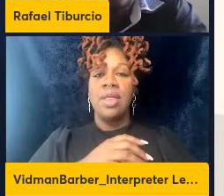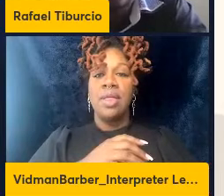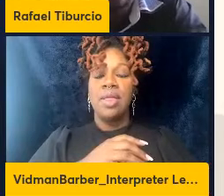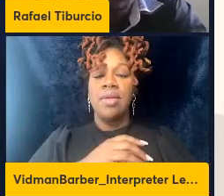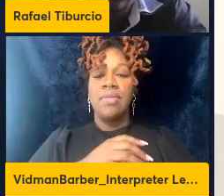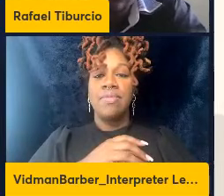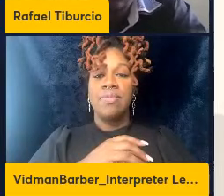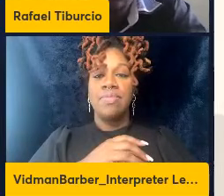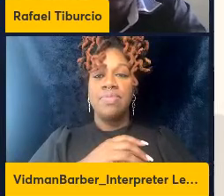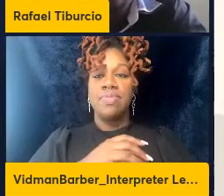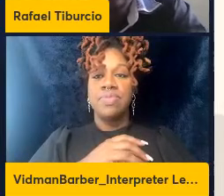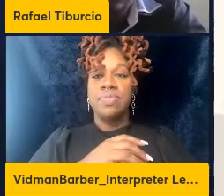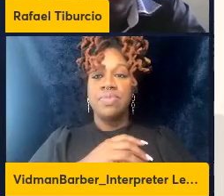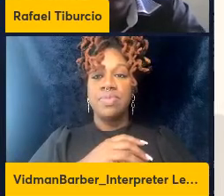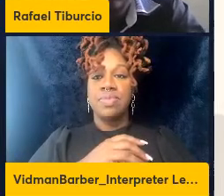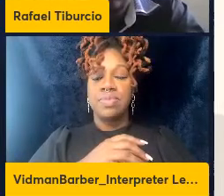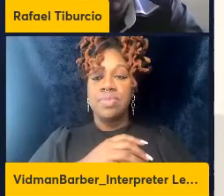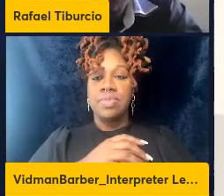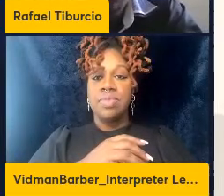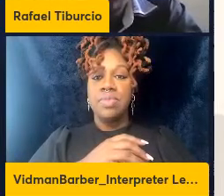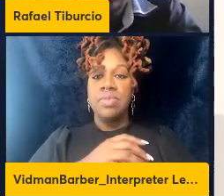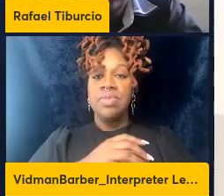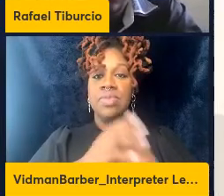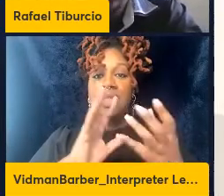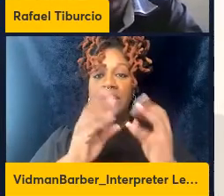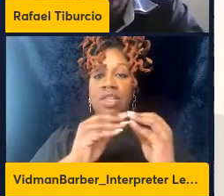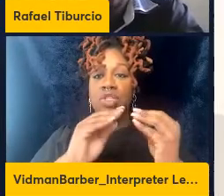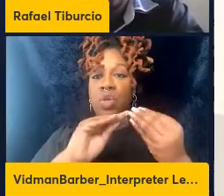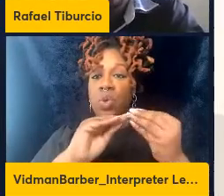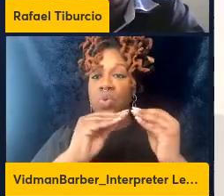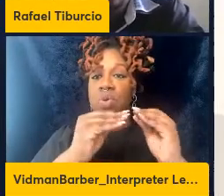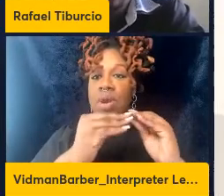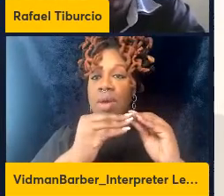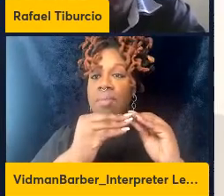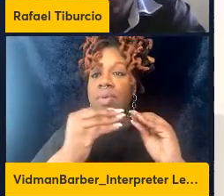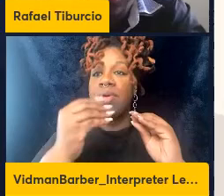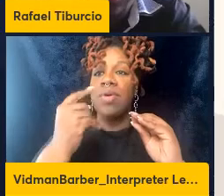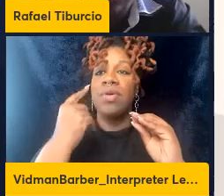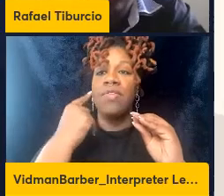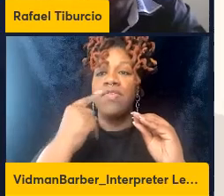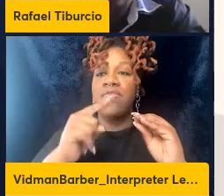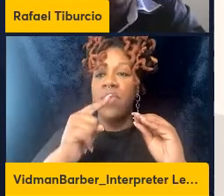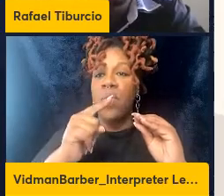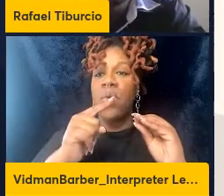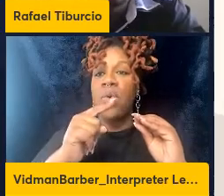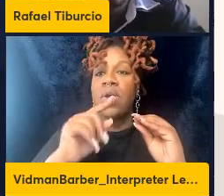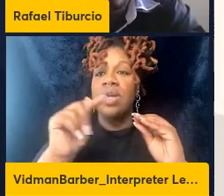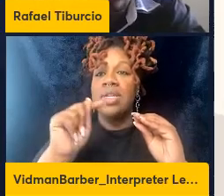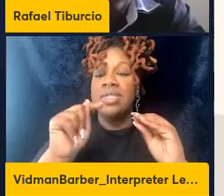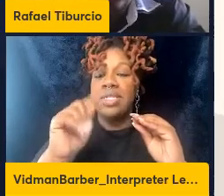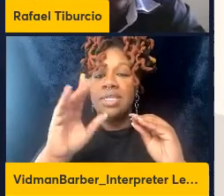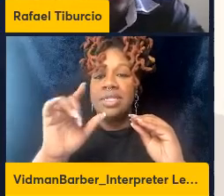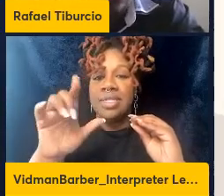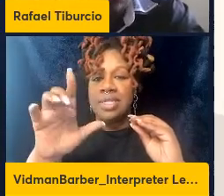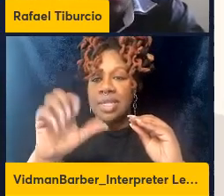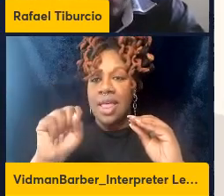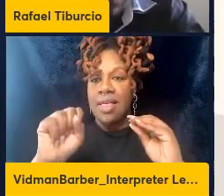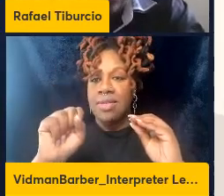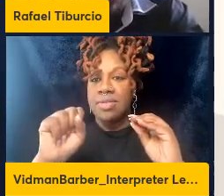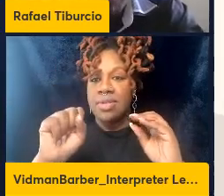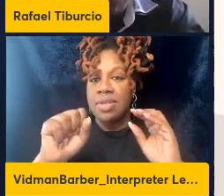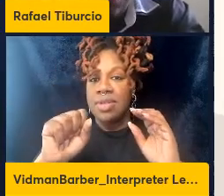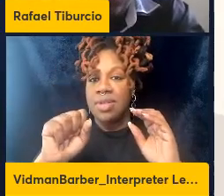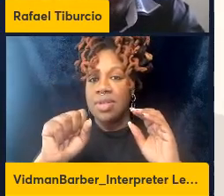the total number of CD4-T cells they are negatively correlated with several